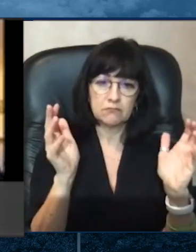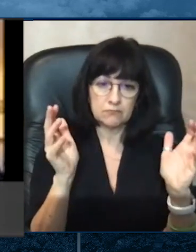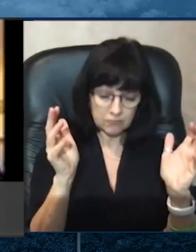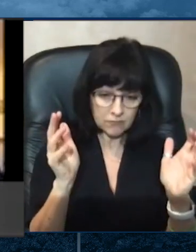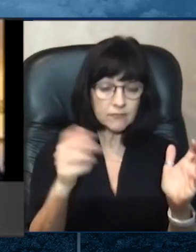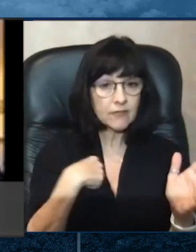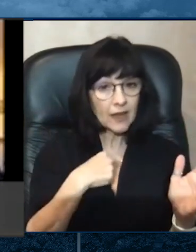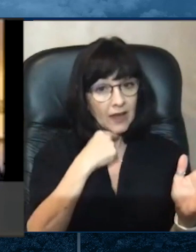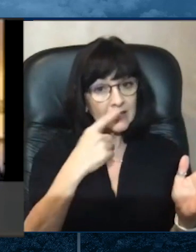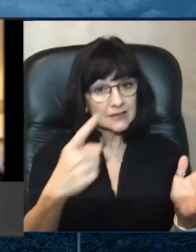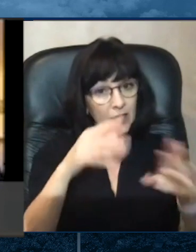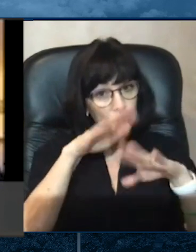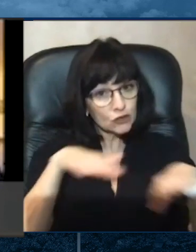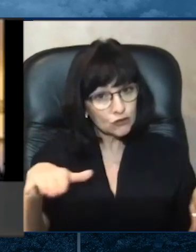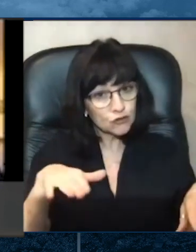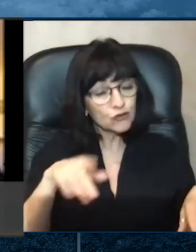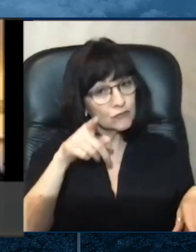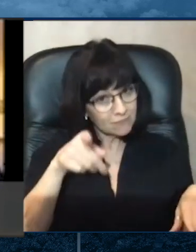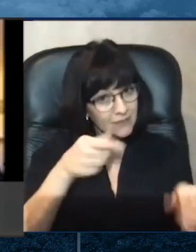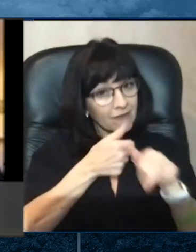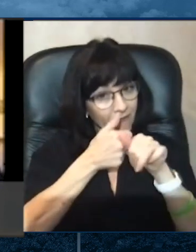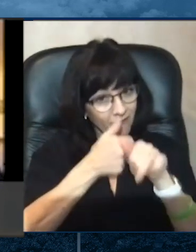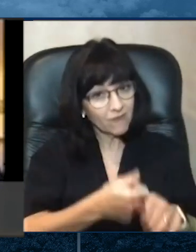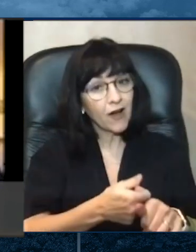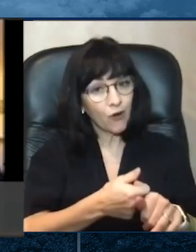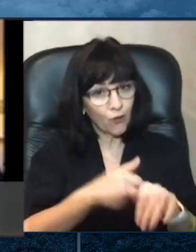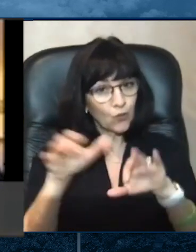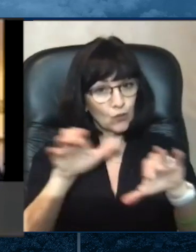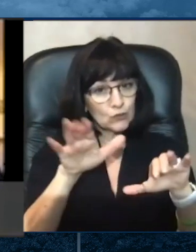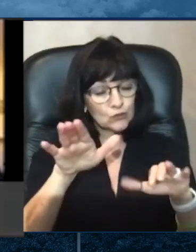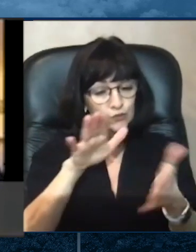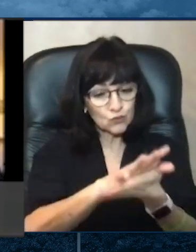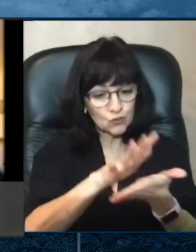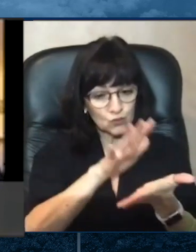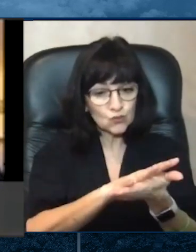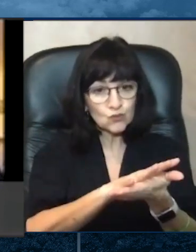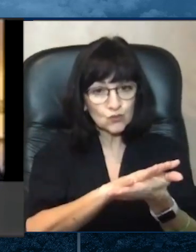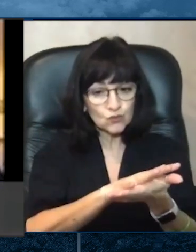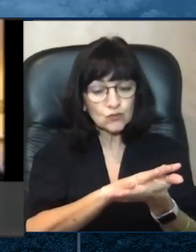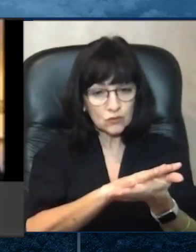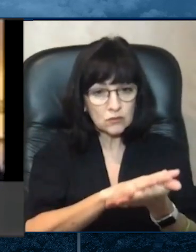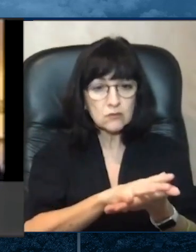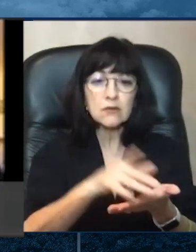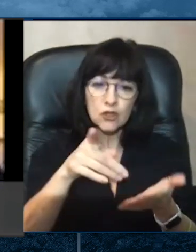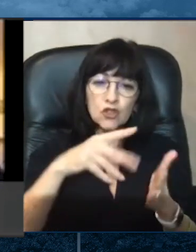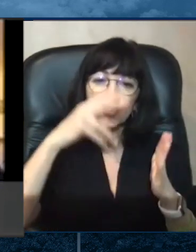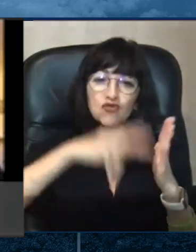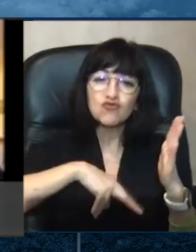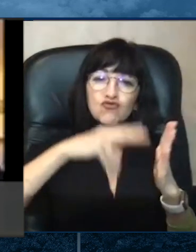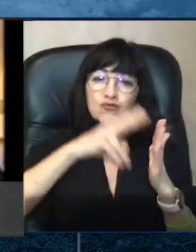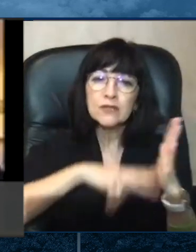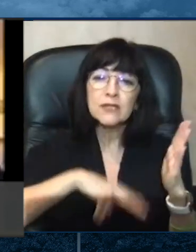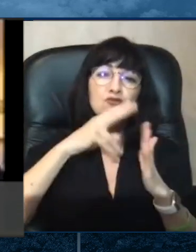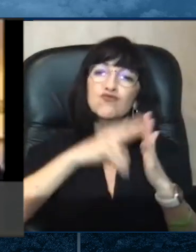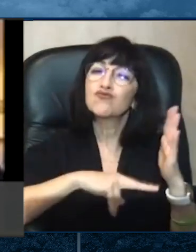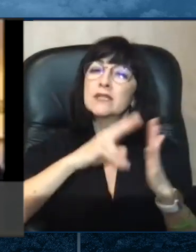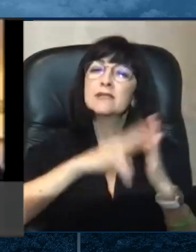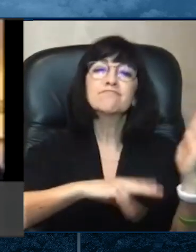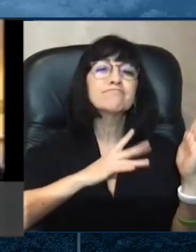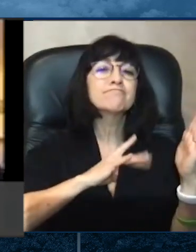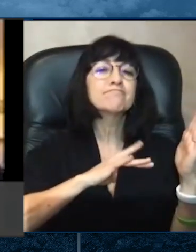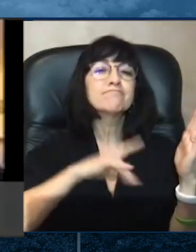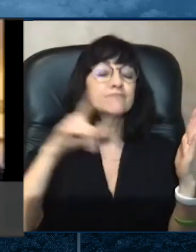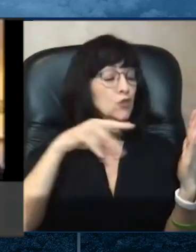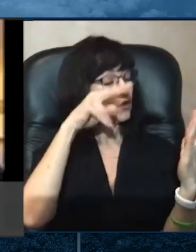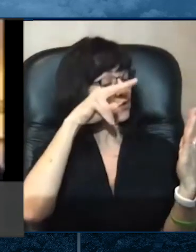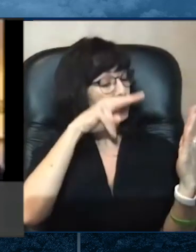schoolwork and then try to read because through reading, you can travel to so many places and you don't even have